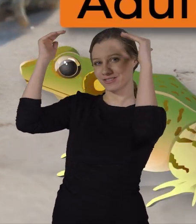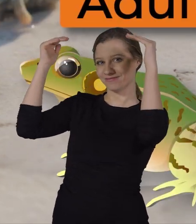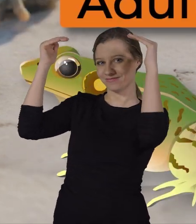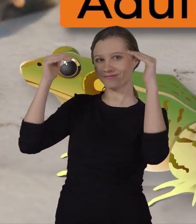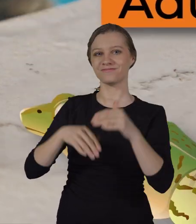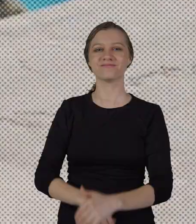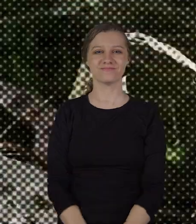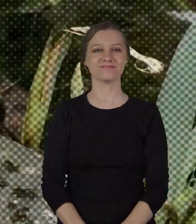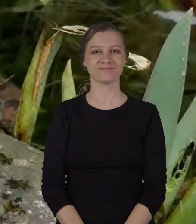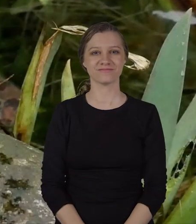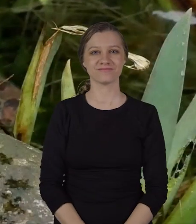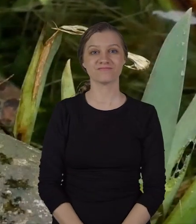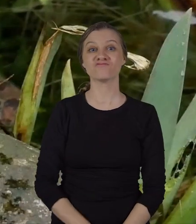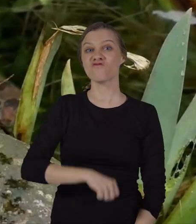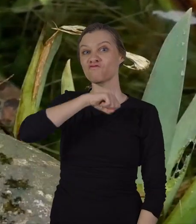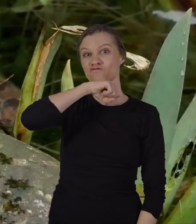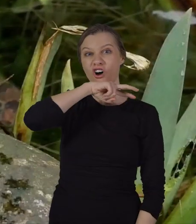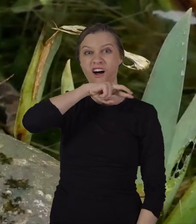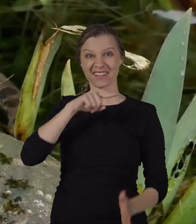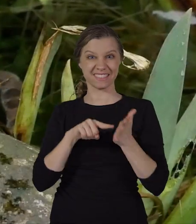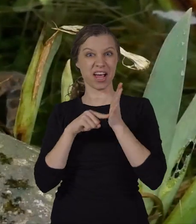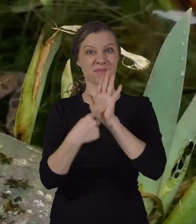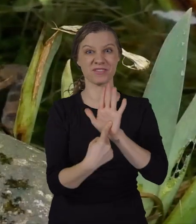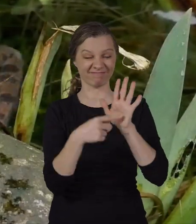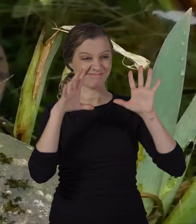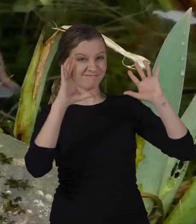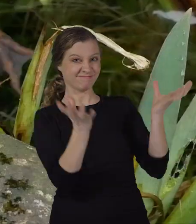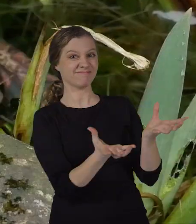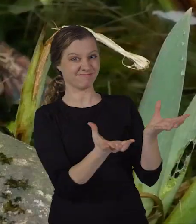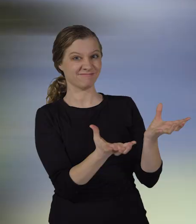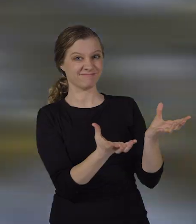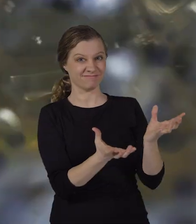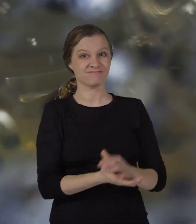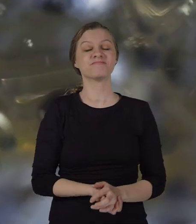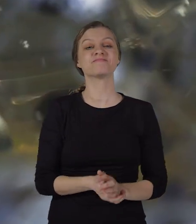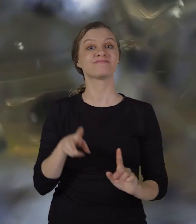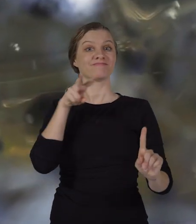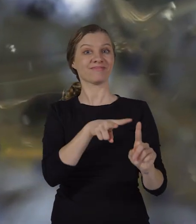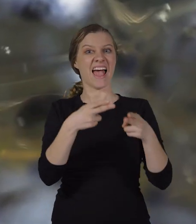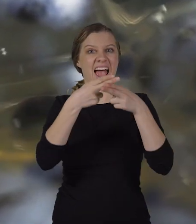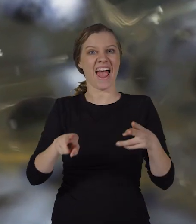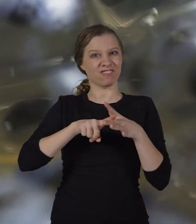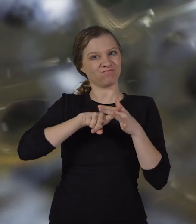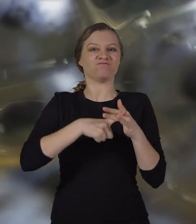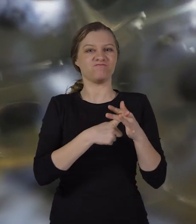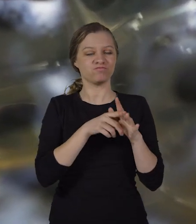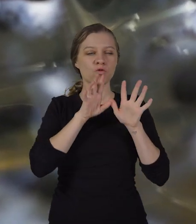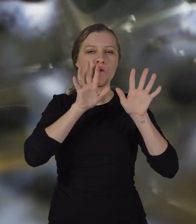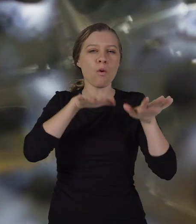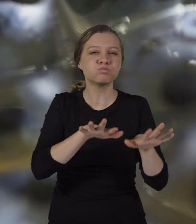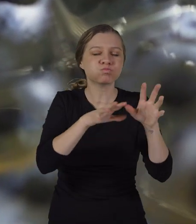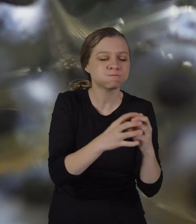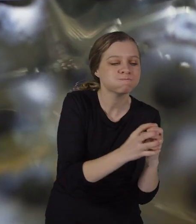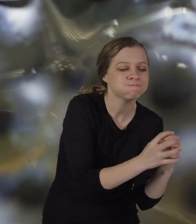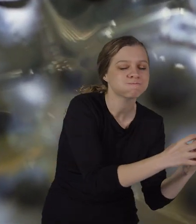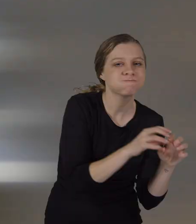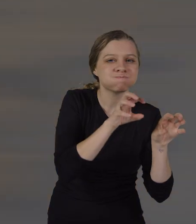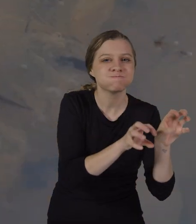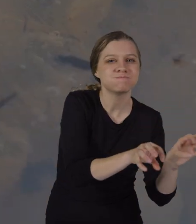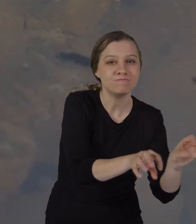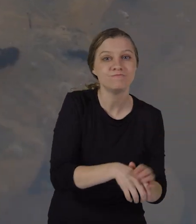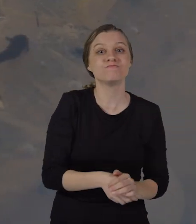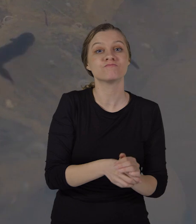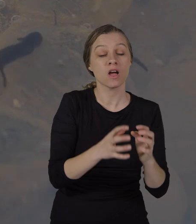adult using our frog friends as examples we see the egg stage happen in bodies of water